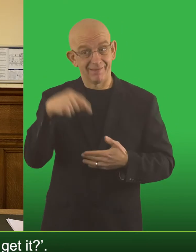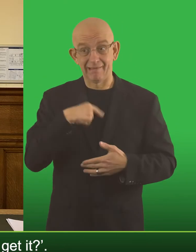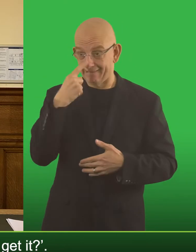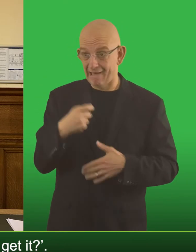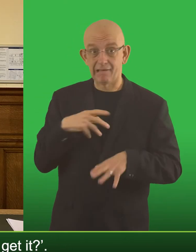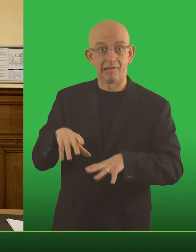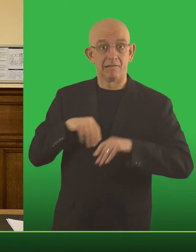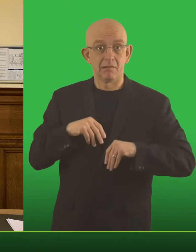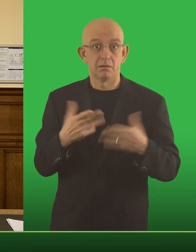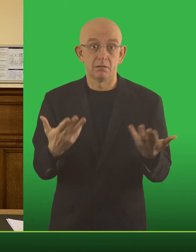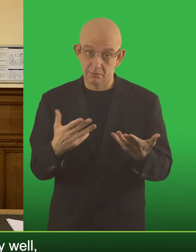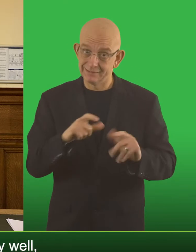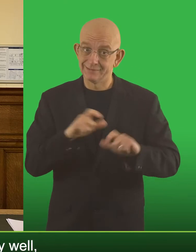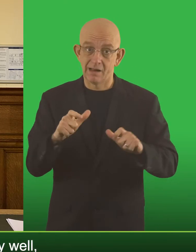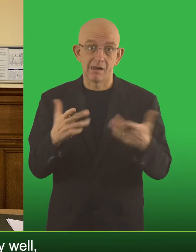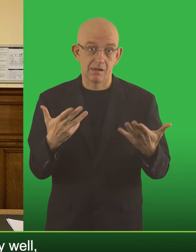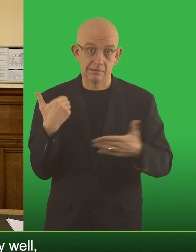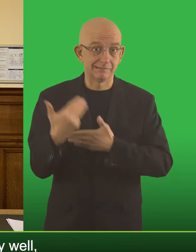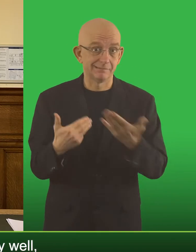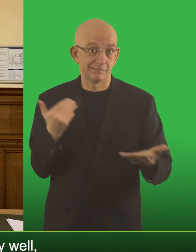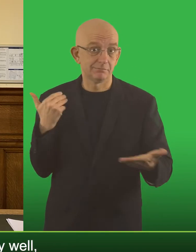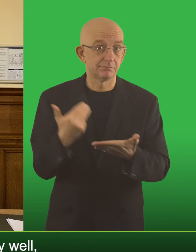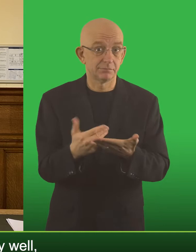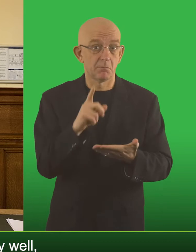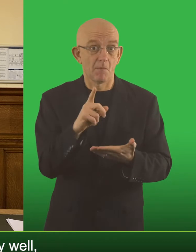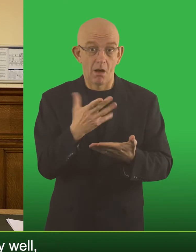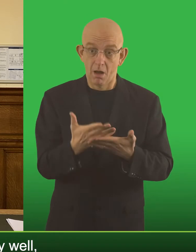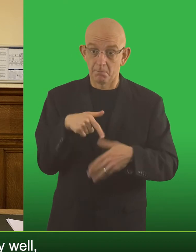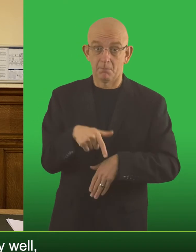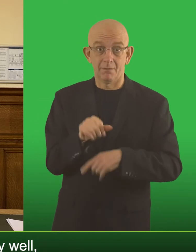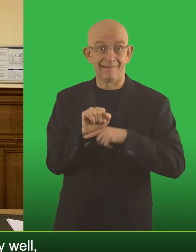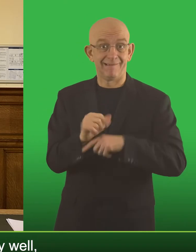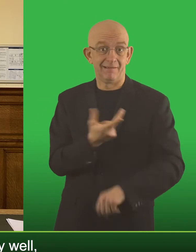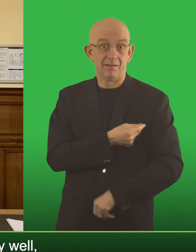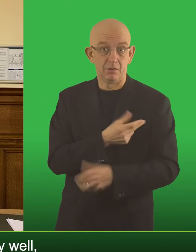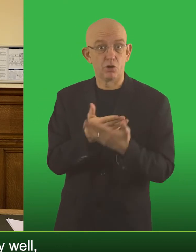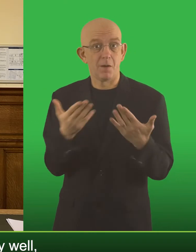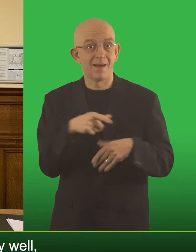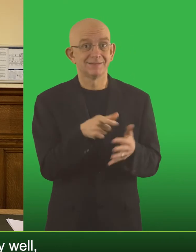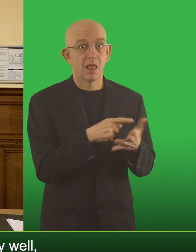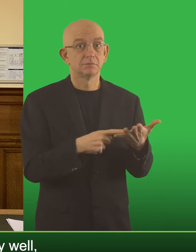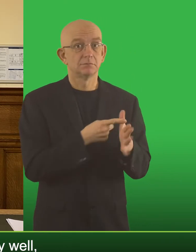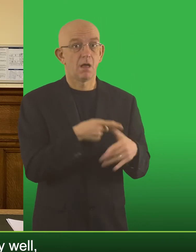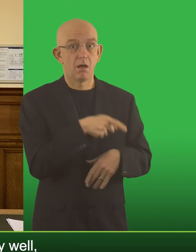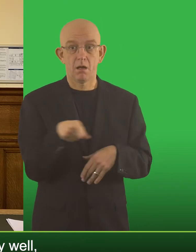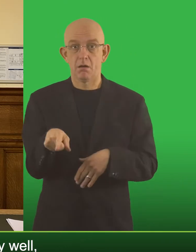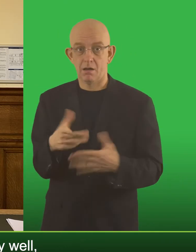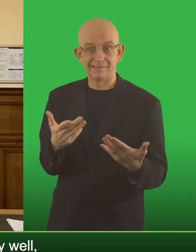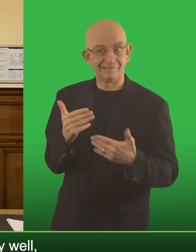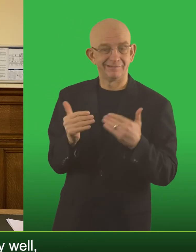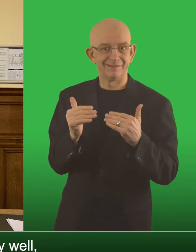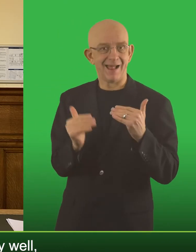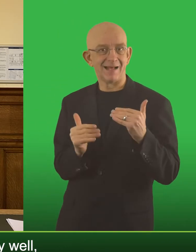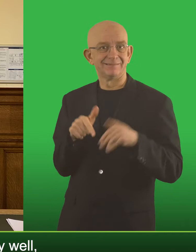can I get it? It's still holding up pretty well but not quite as well as the vaccine held up against